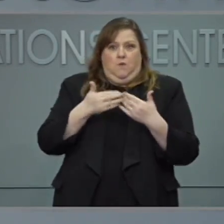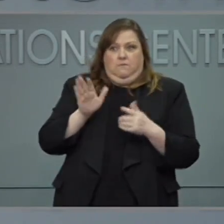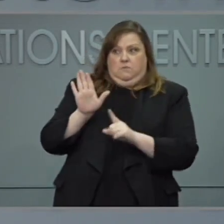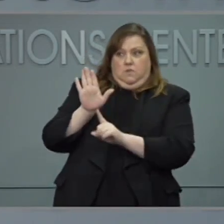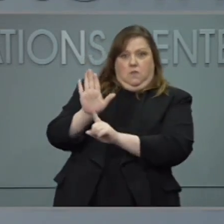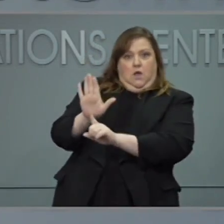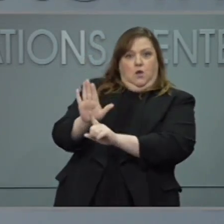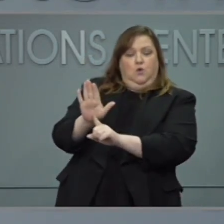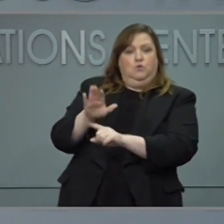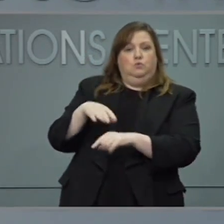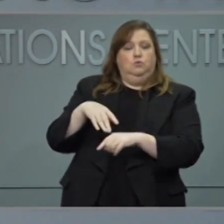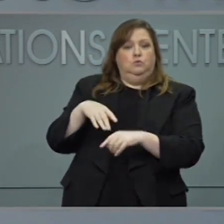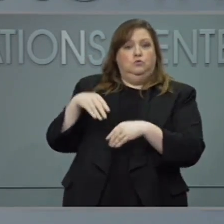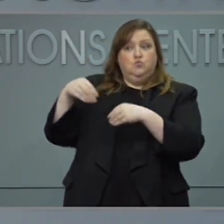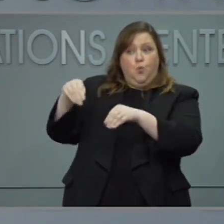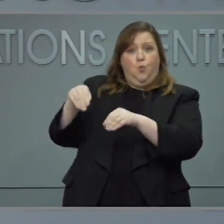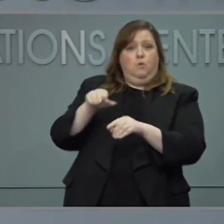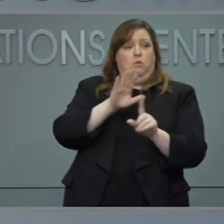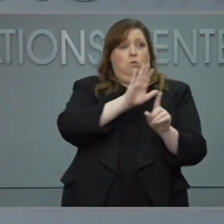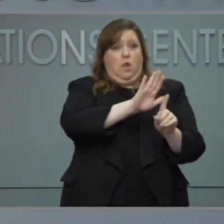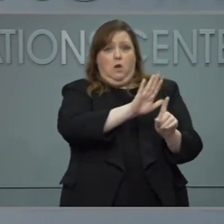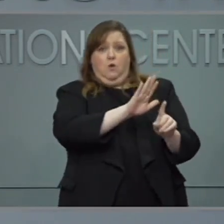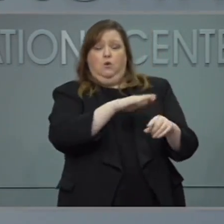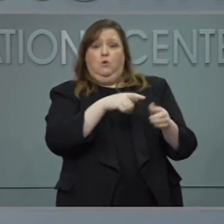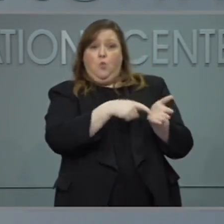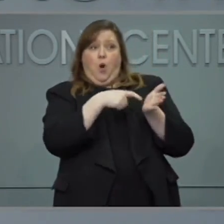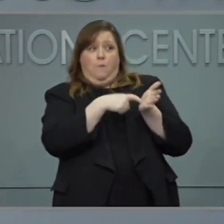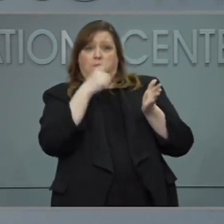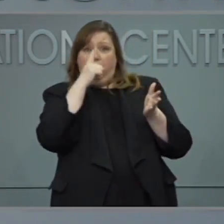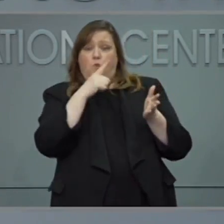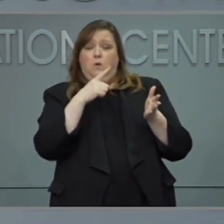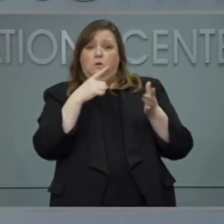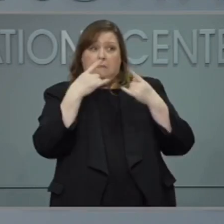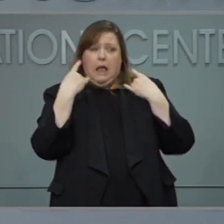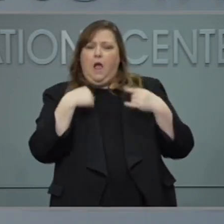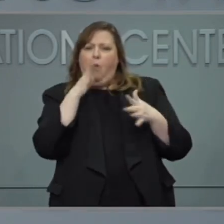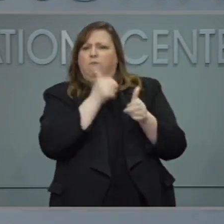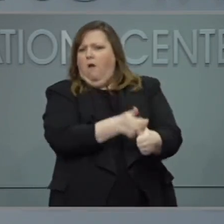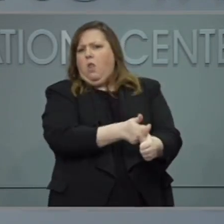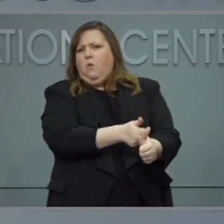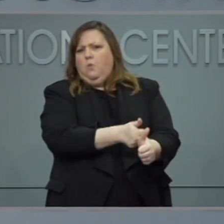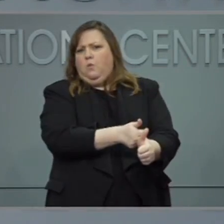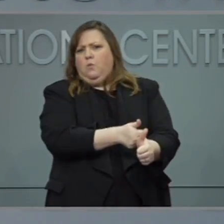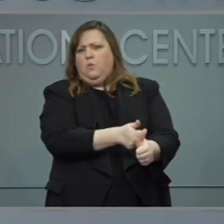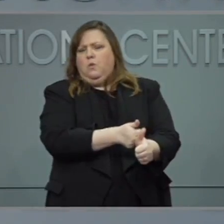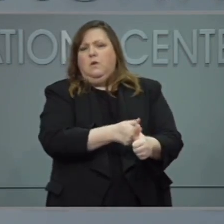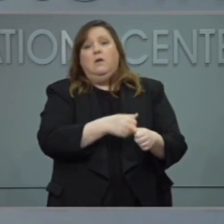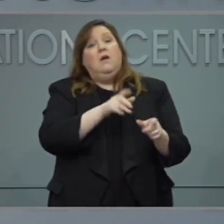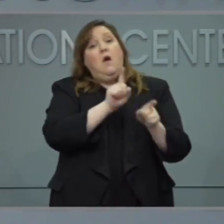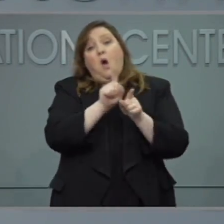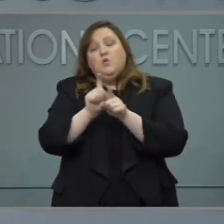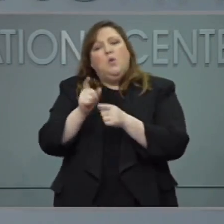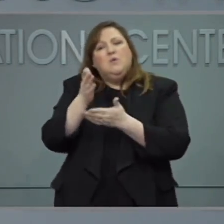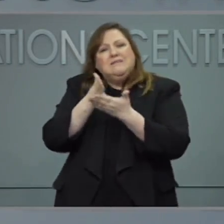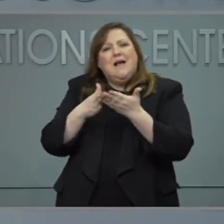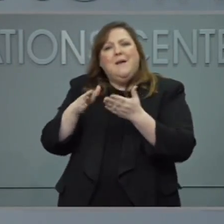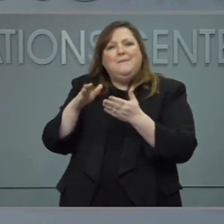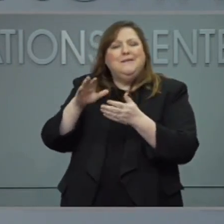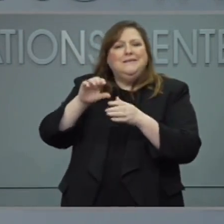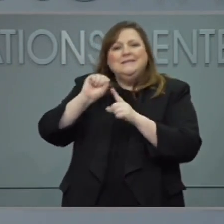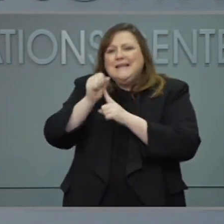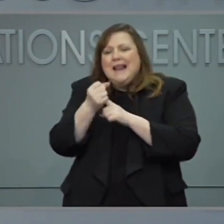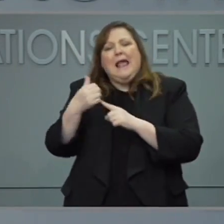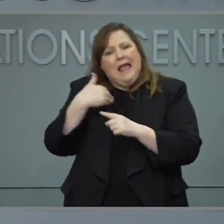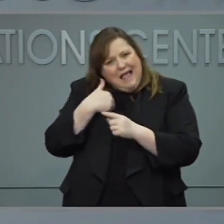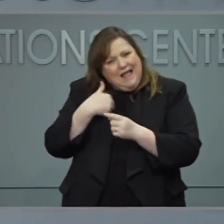establishment would do. Also would want to abide by the mandatory mask rules in those certain settings. I'll be visiting